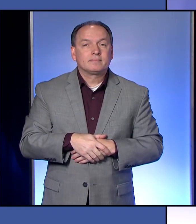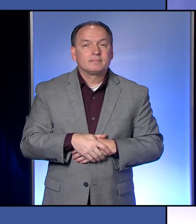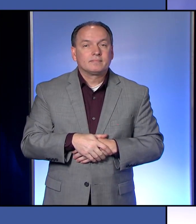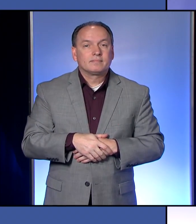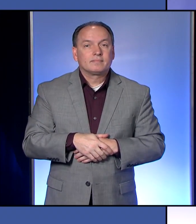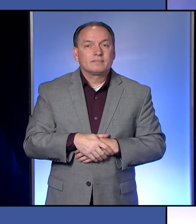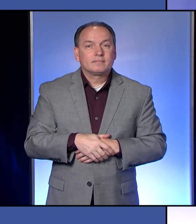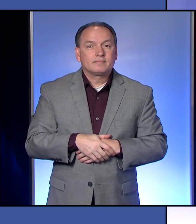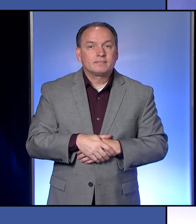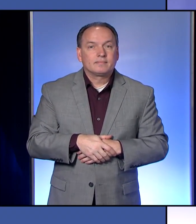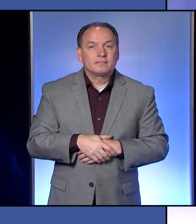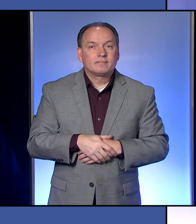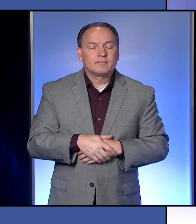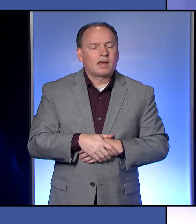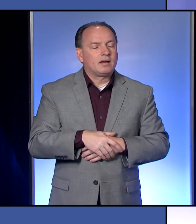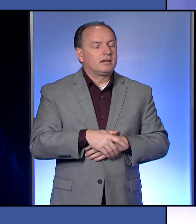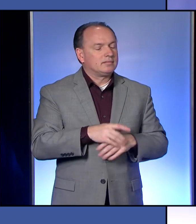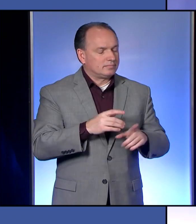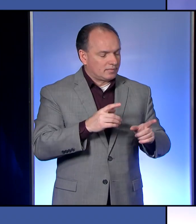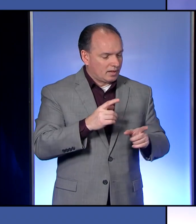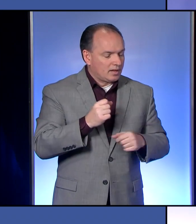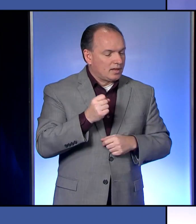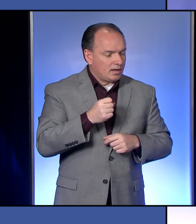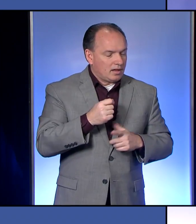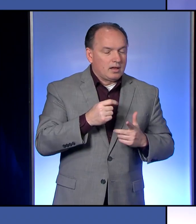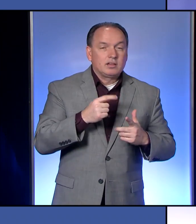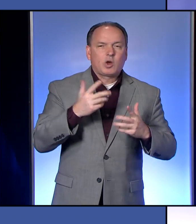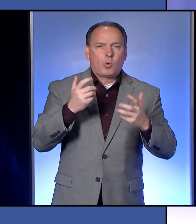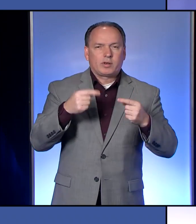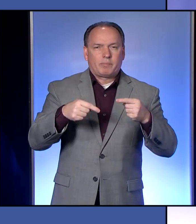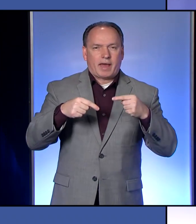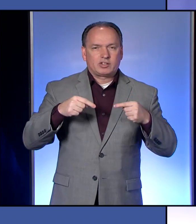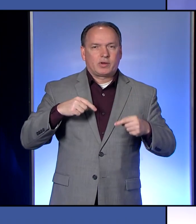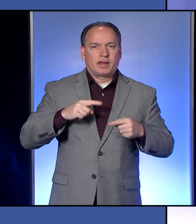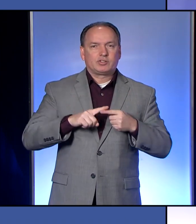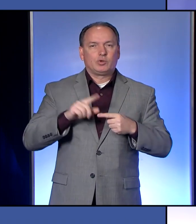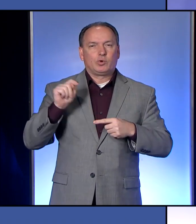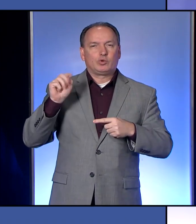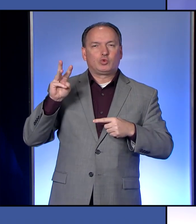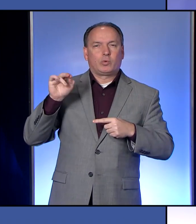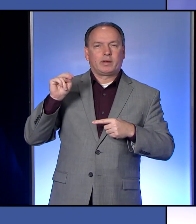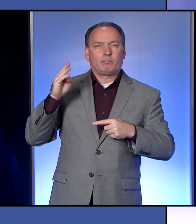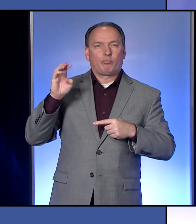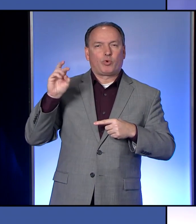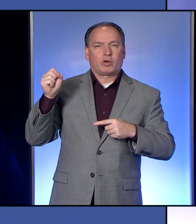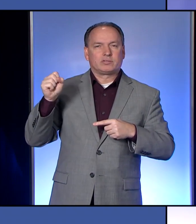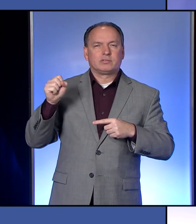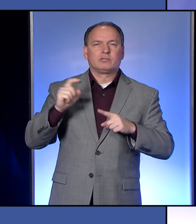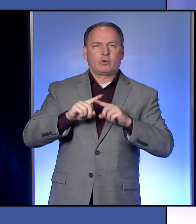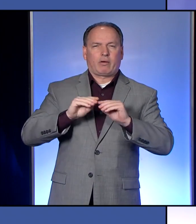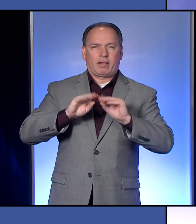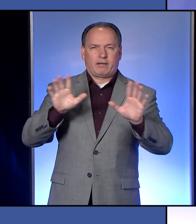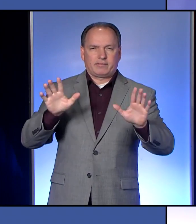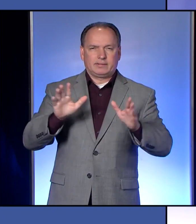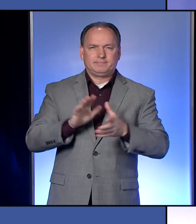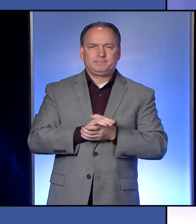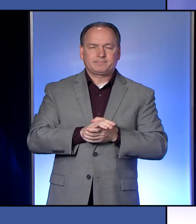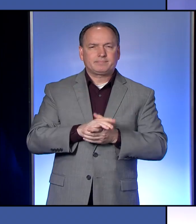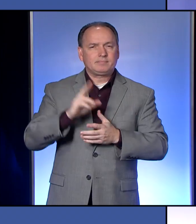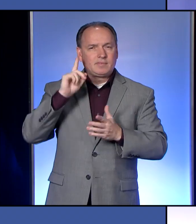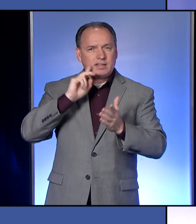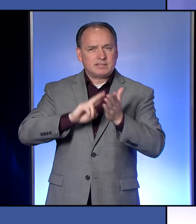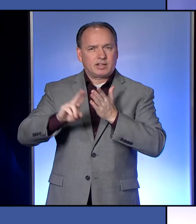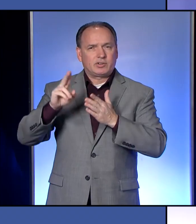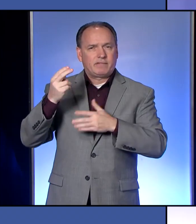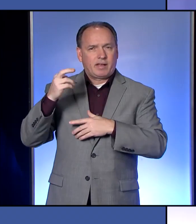Yeah, one second. So, I did want to backtrack a little bit back to the Twinbrook. Just to clarify, so Secretary of Health,